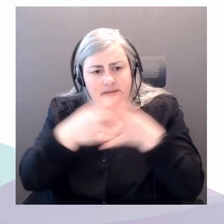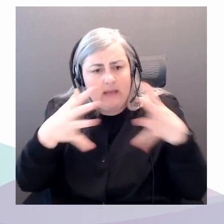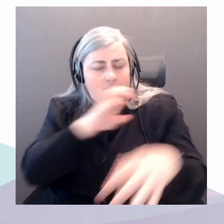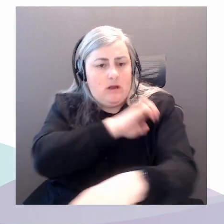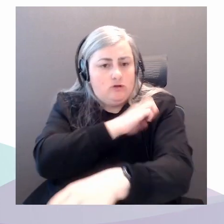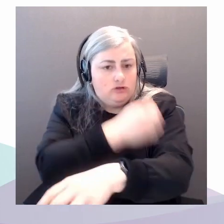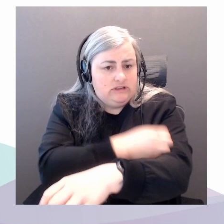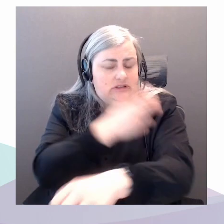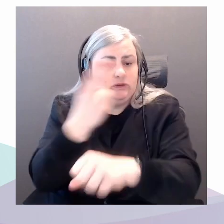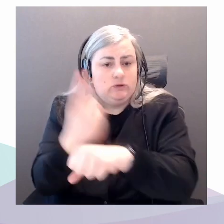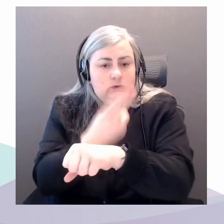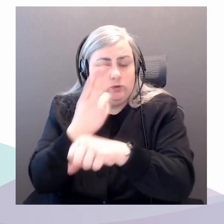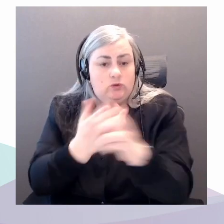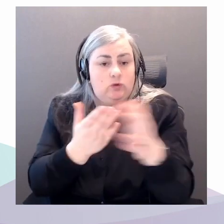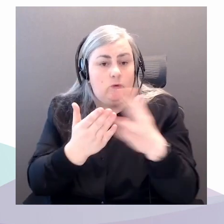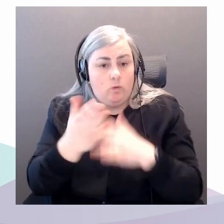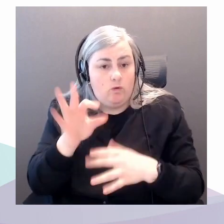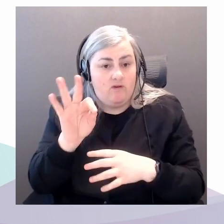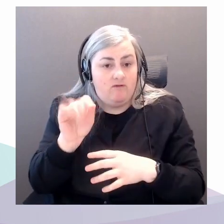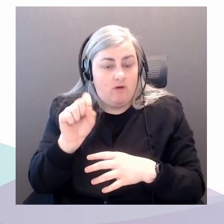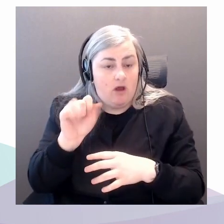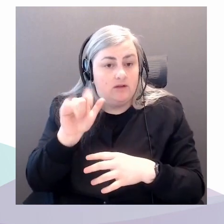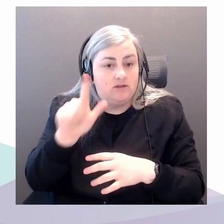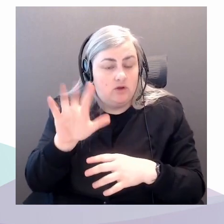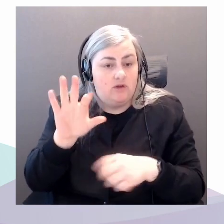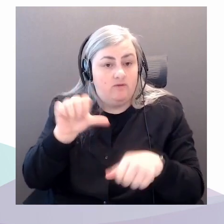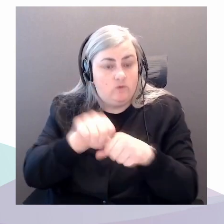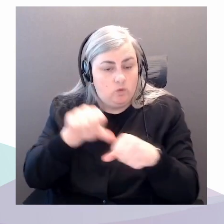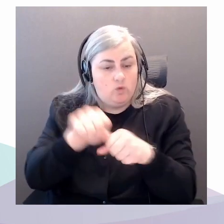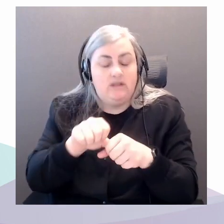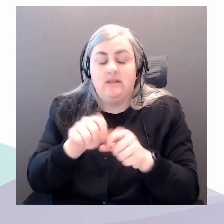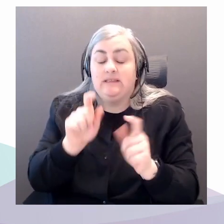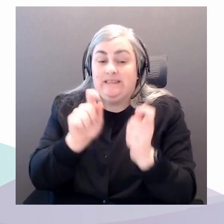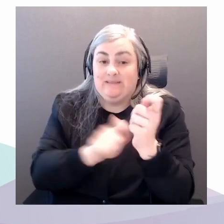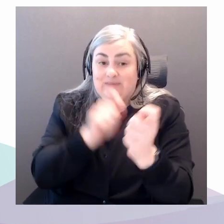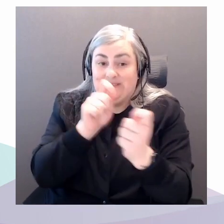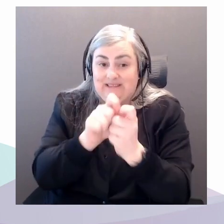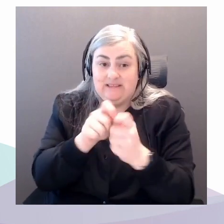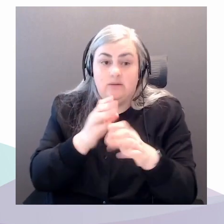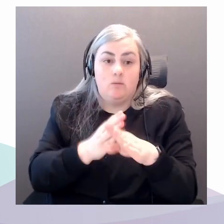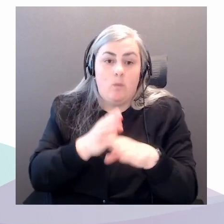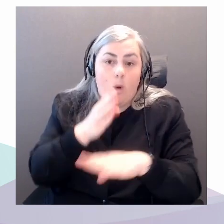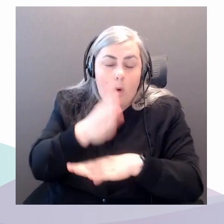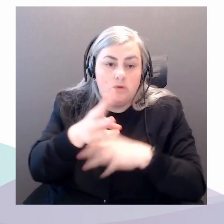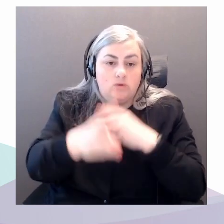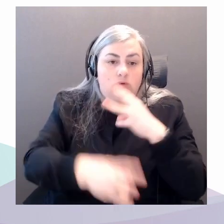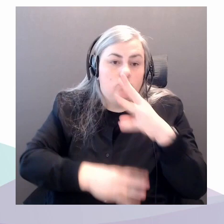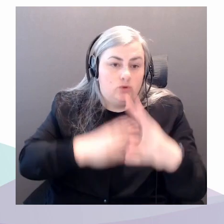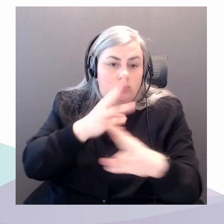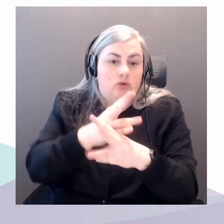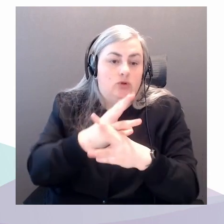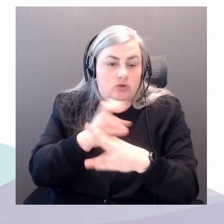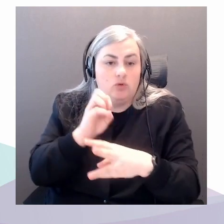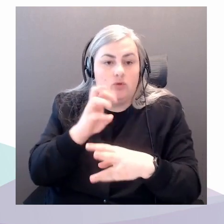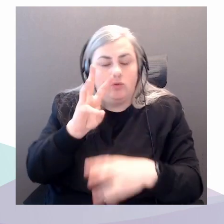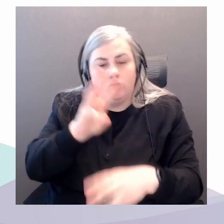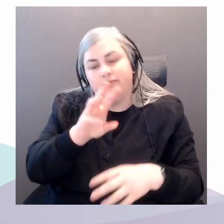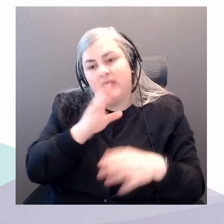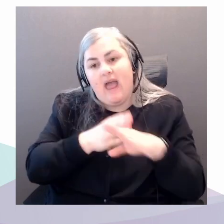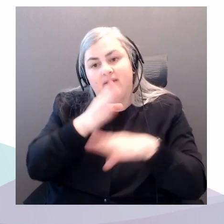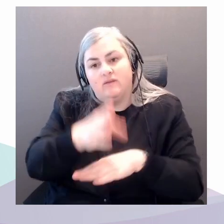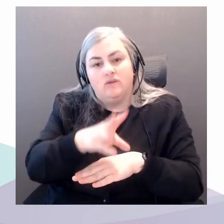fuels, in particular post World War Two, when it really went up dramatically,